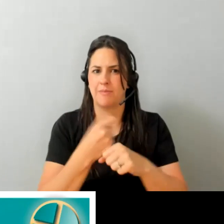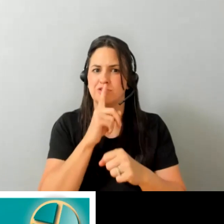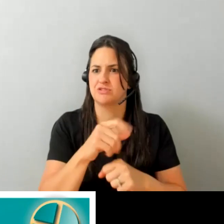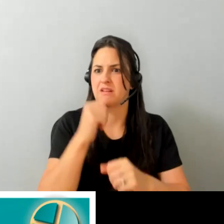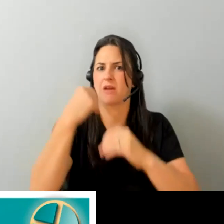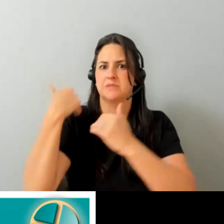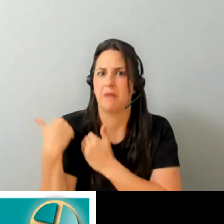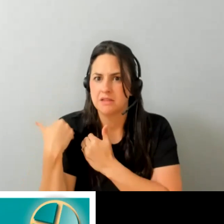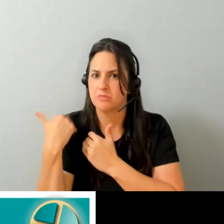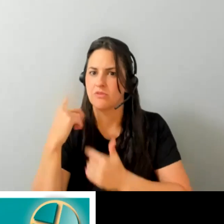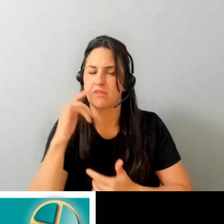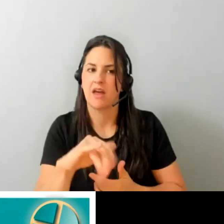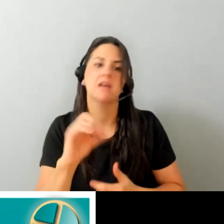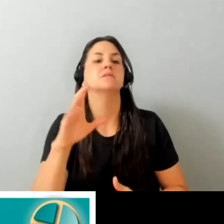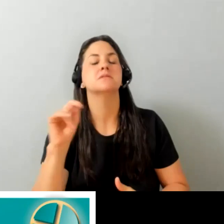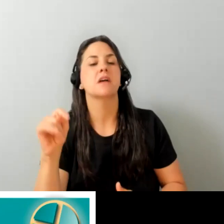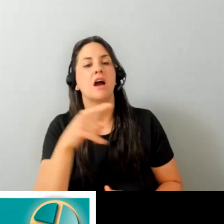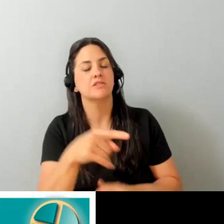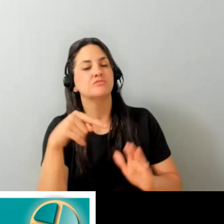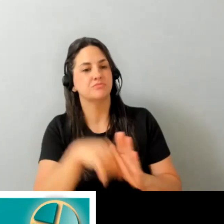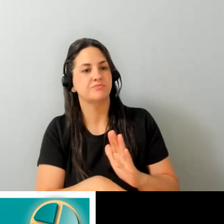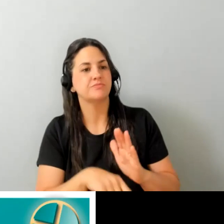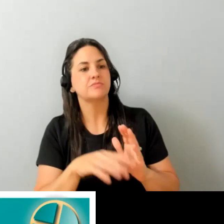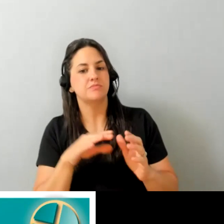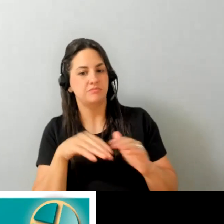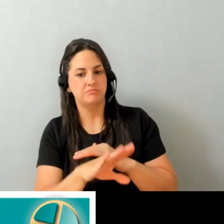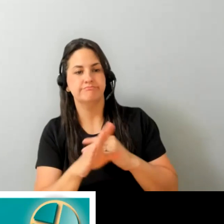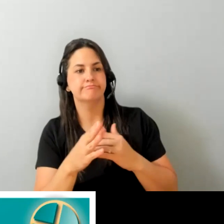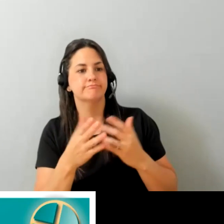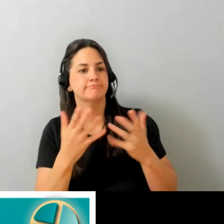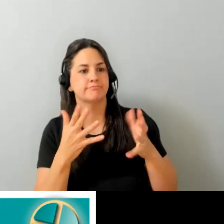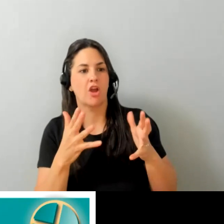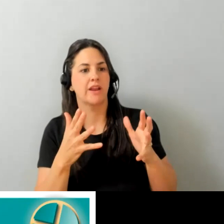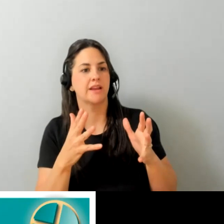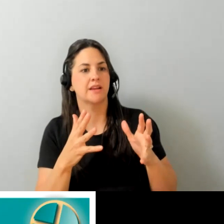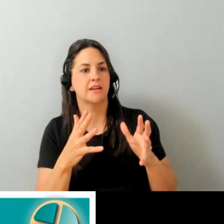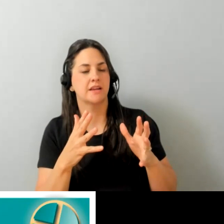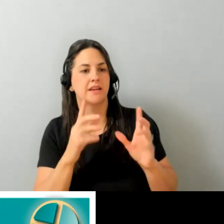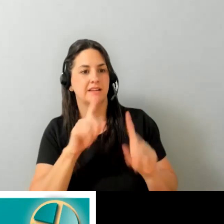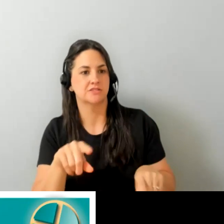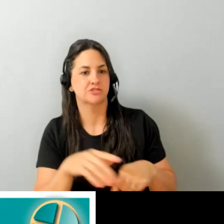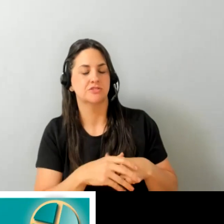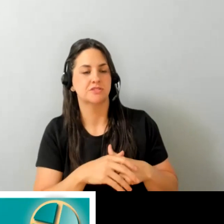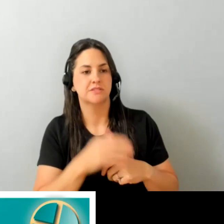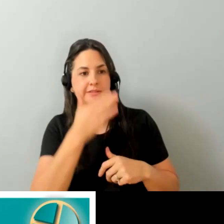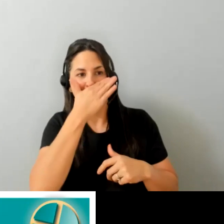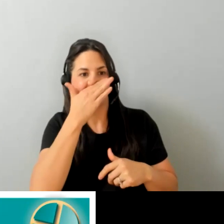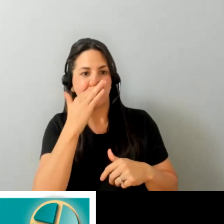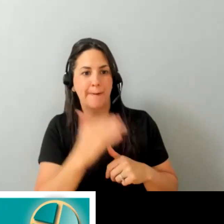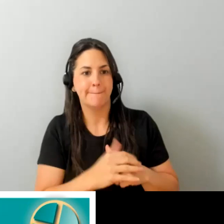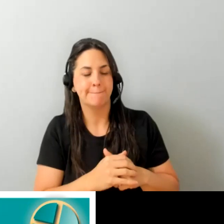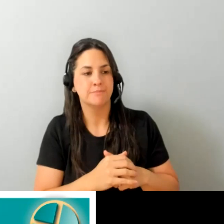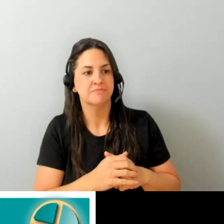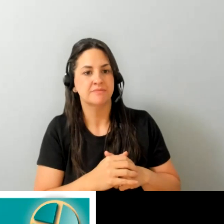uh scott i see that you kind of went in and um uh made an answer so um